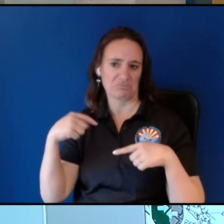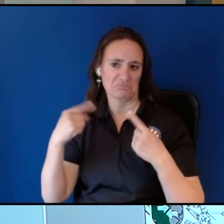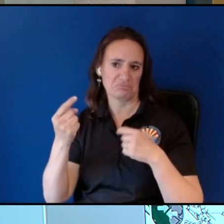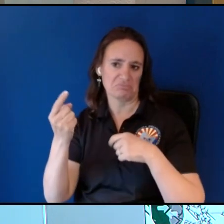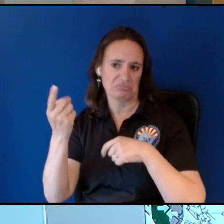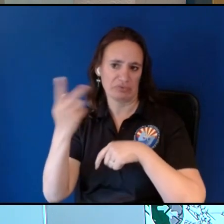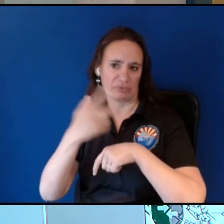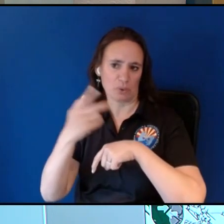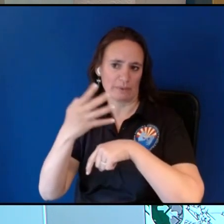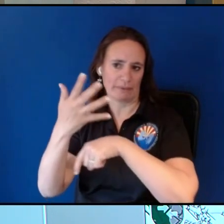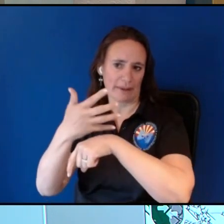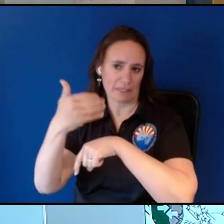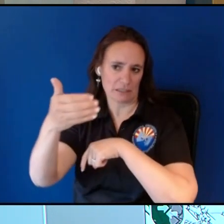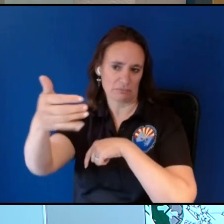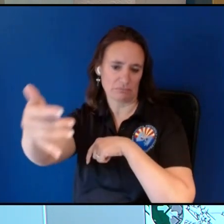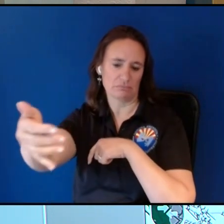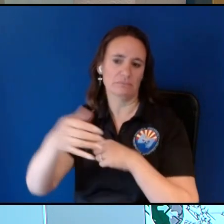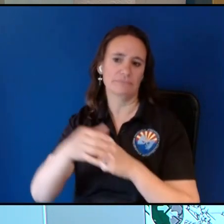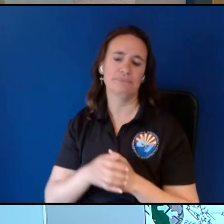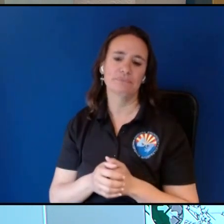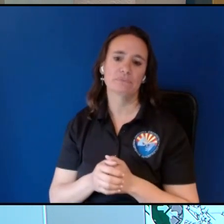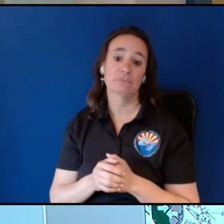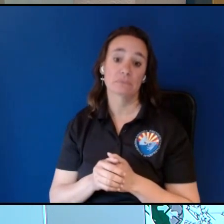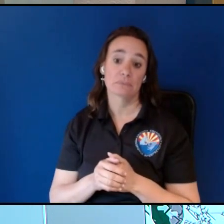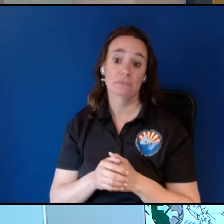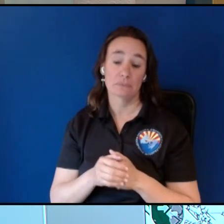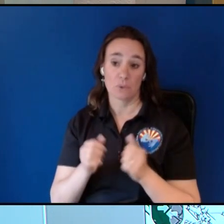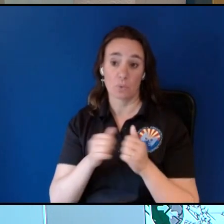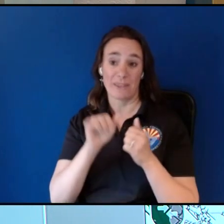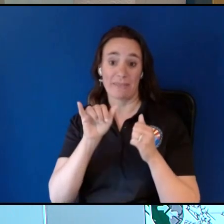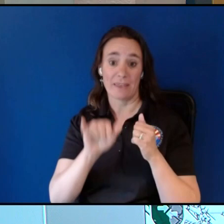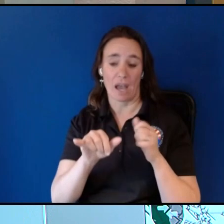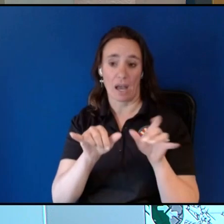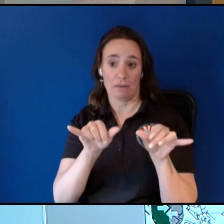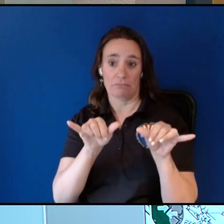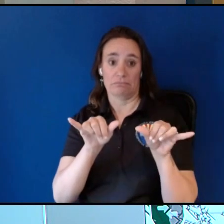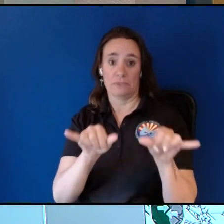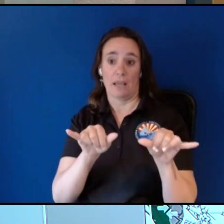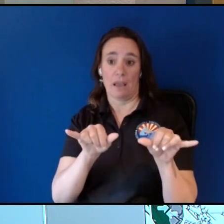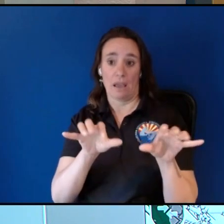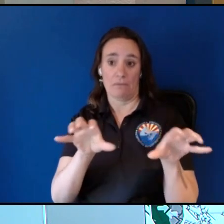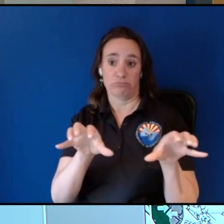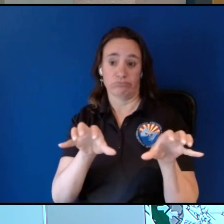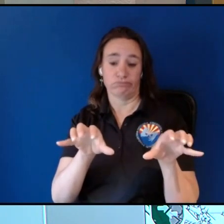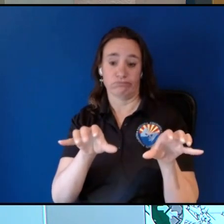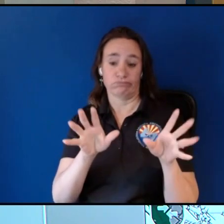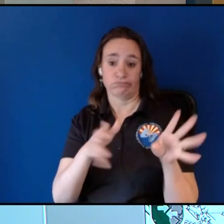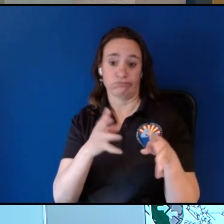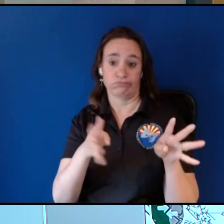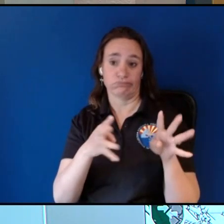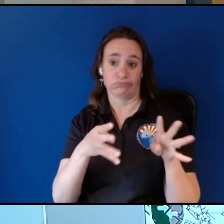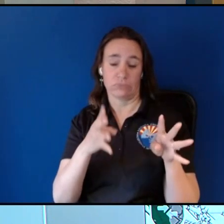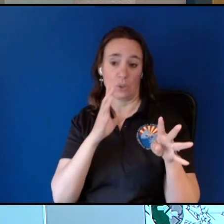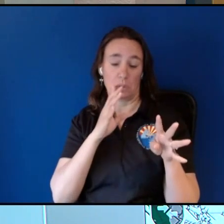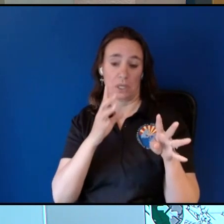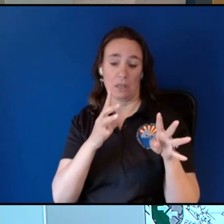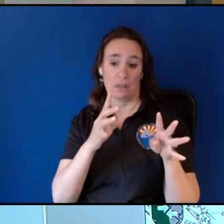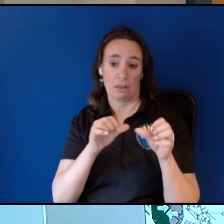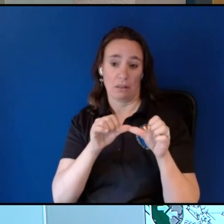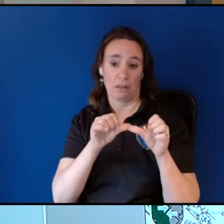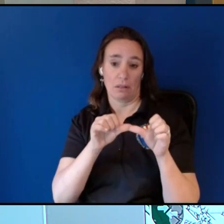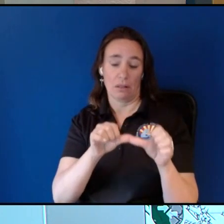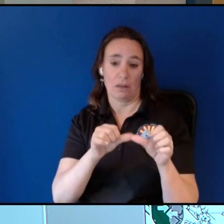thursday um and again with that stalling we're gonna see that pretty much persist and even intensify just as it nudges very